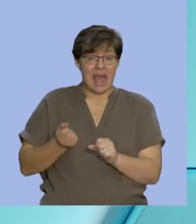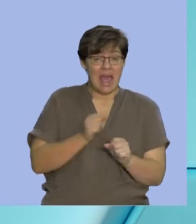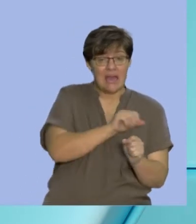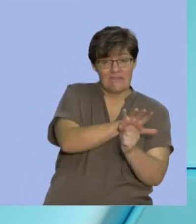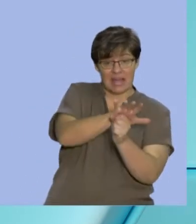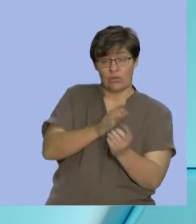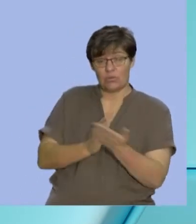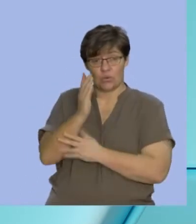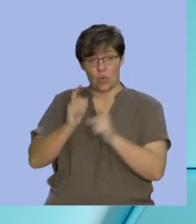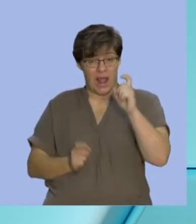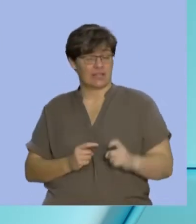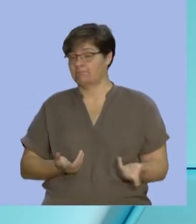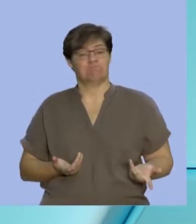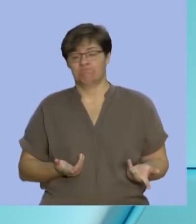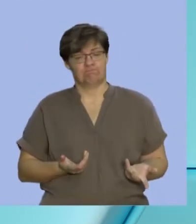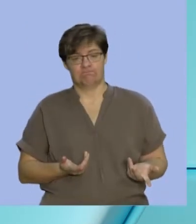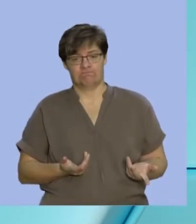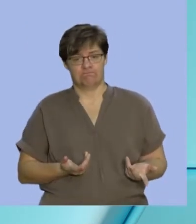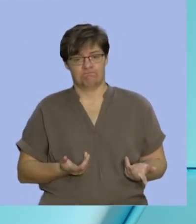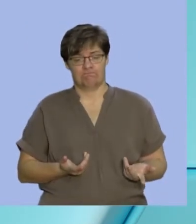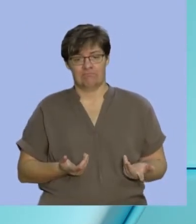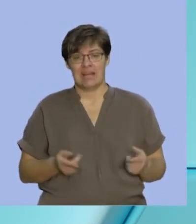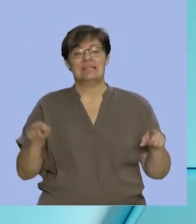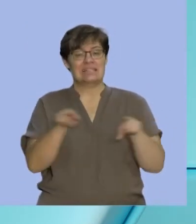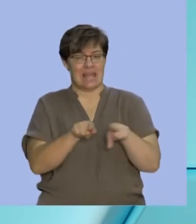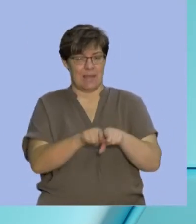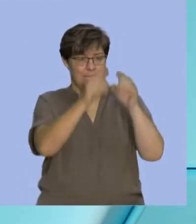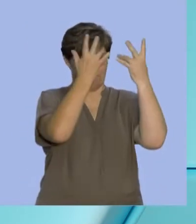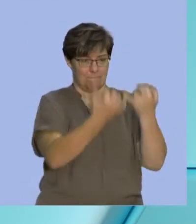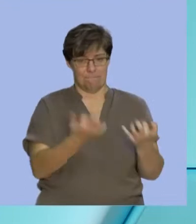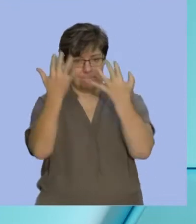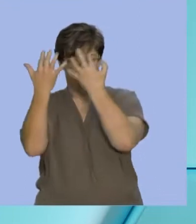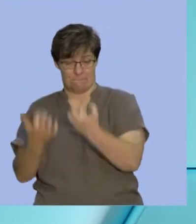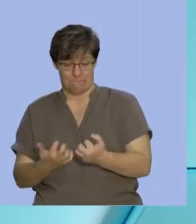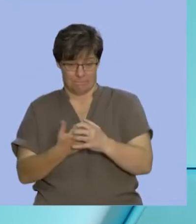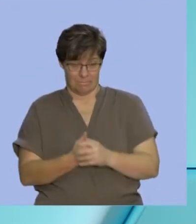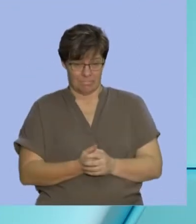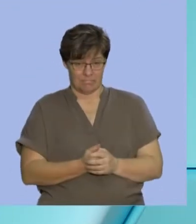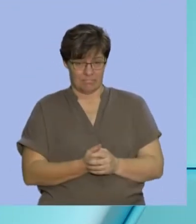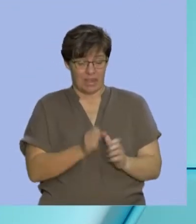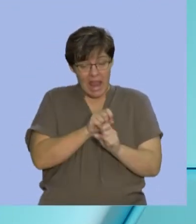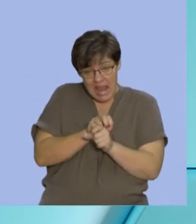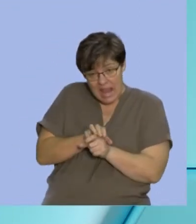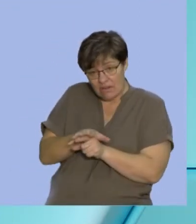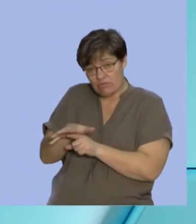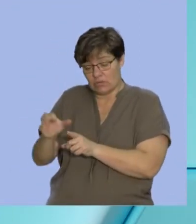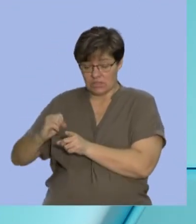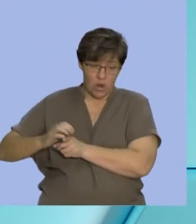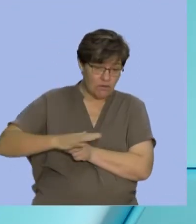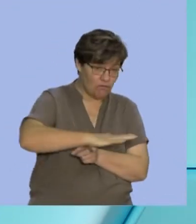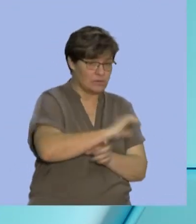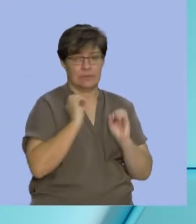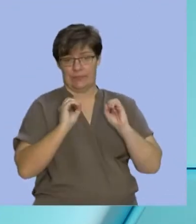X. They would be the same sort of calculation. There's no influence of the one on the other.